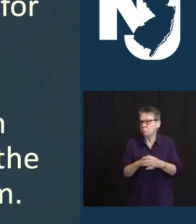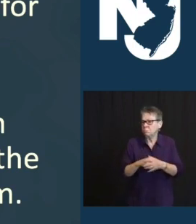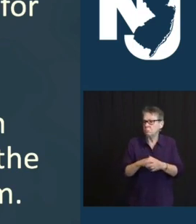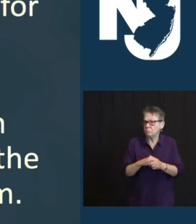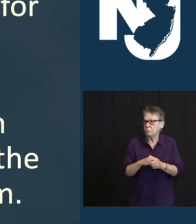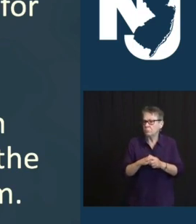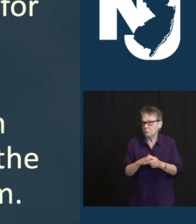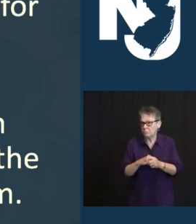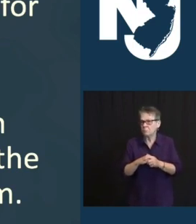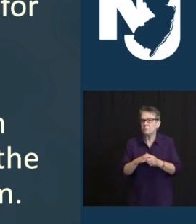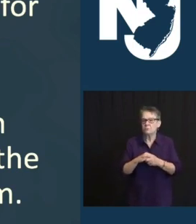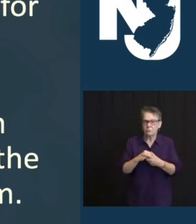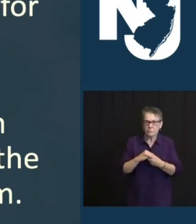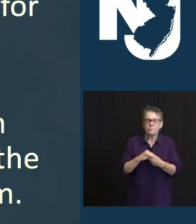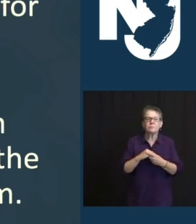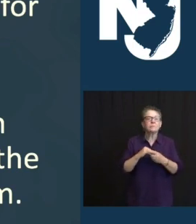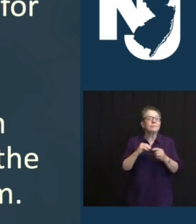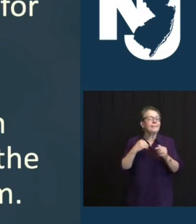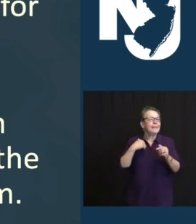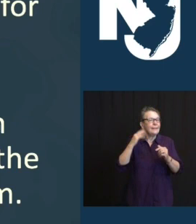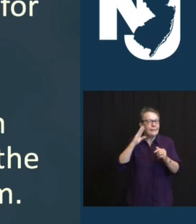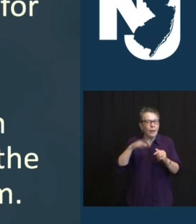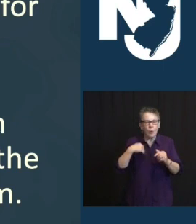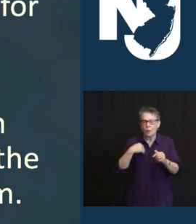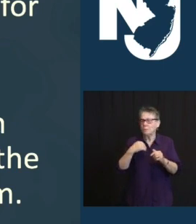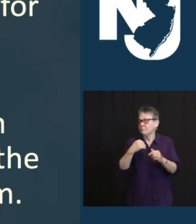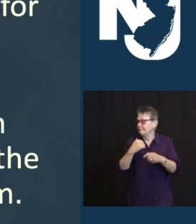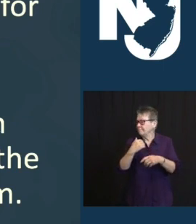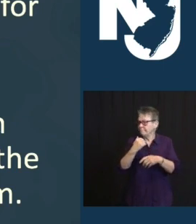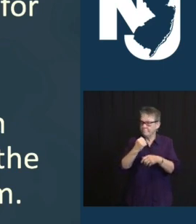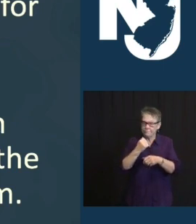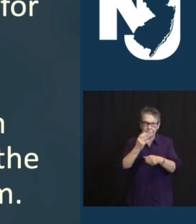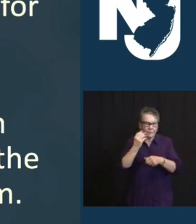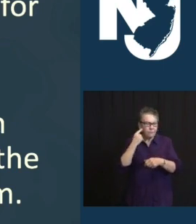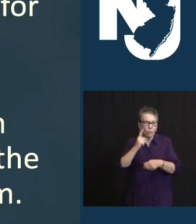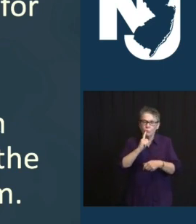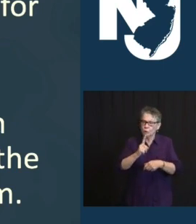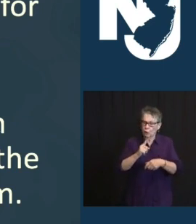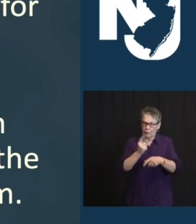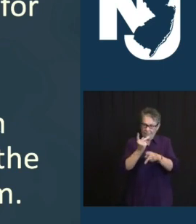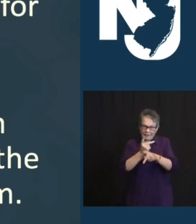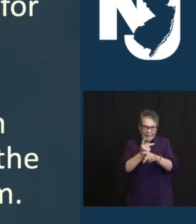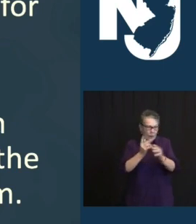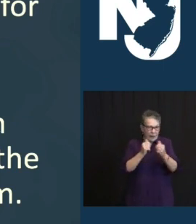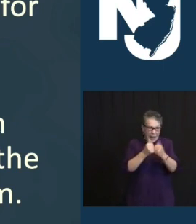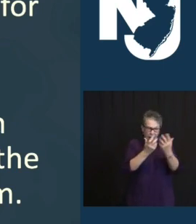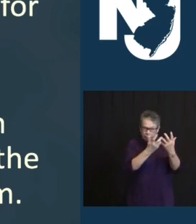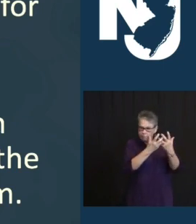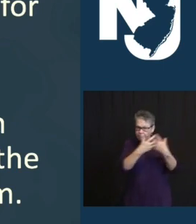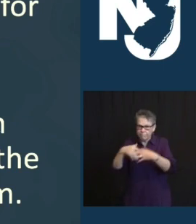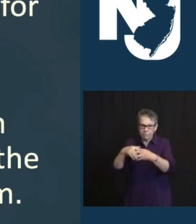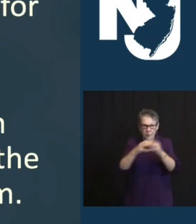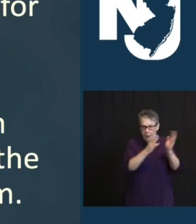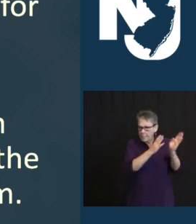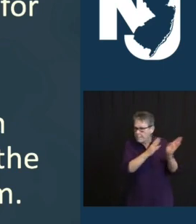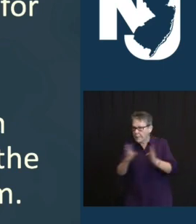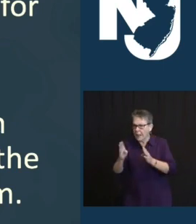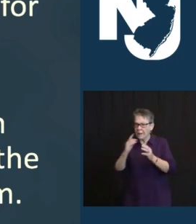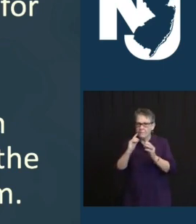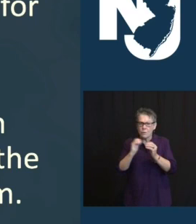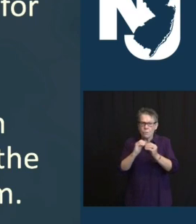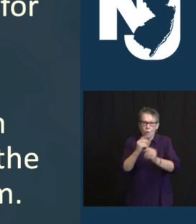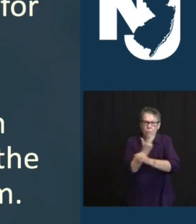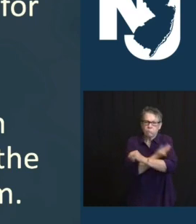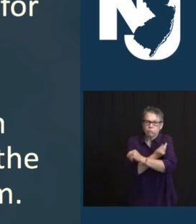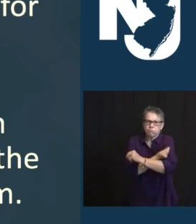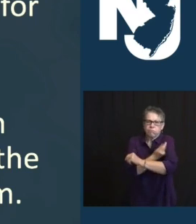STRATEGIC AND WELL-PLANNED, AND THAT IS SOMETHING THAT JUDY AND HER EXTRAORDINARY TEAM, WITH DEPUTY COMMISSIONER FOR PUBLIC HEALTH SERVICES, DR.